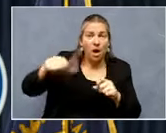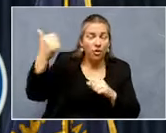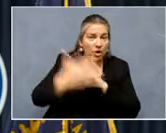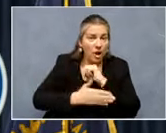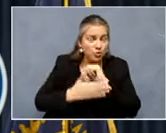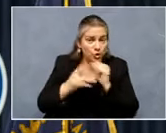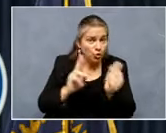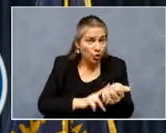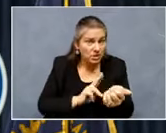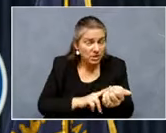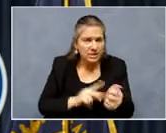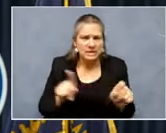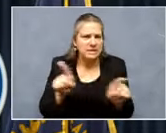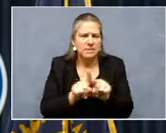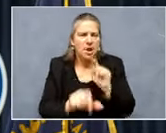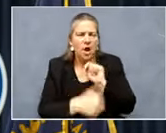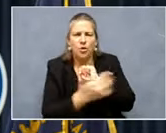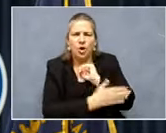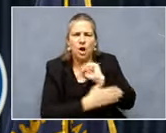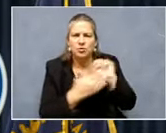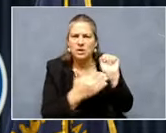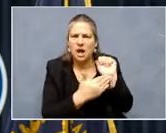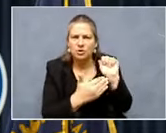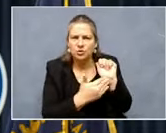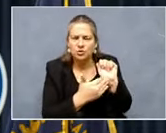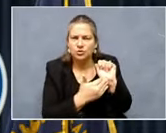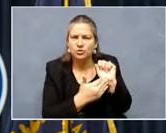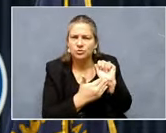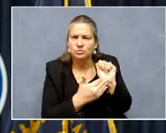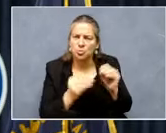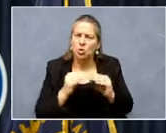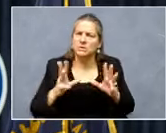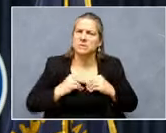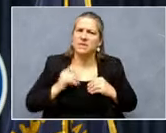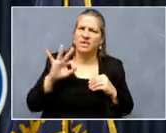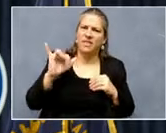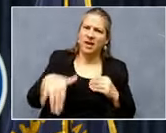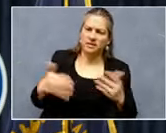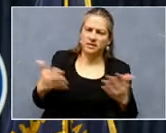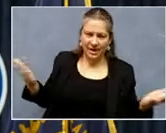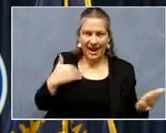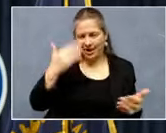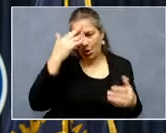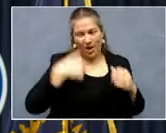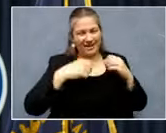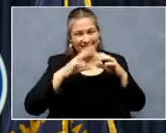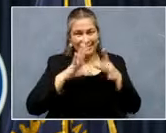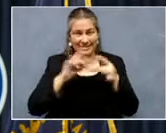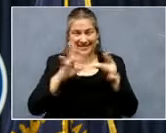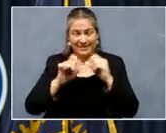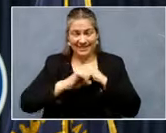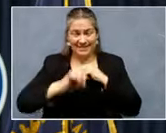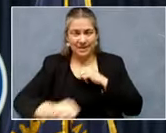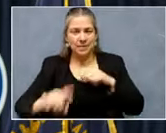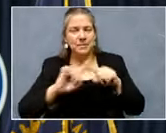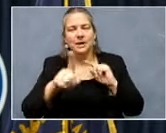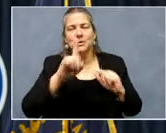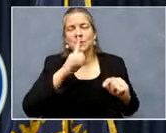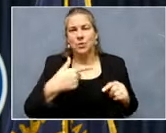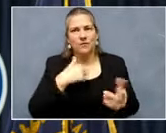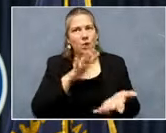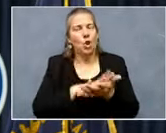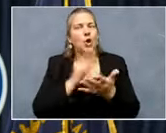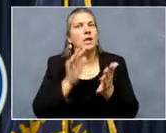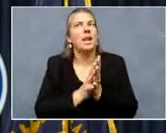all things that, that we can do and do a little more. I know that was a long answer, but with everything we've, we've lived through, we certainly learned a lot,